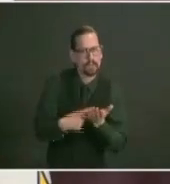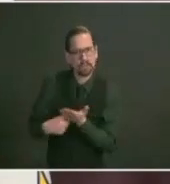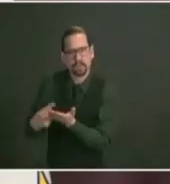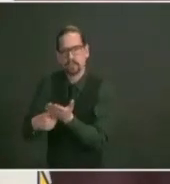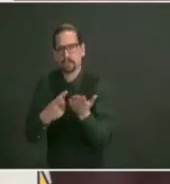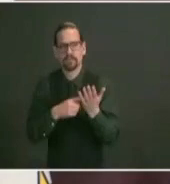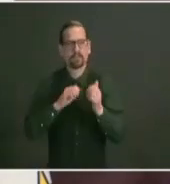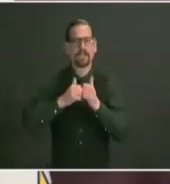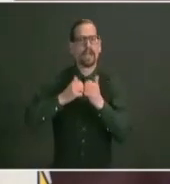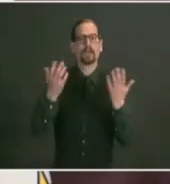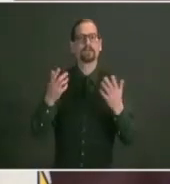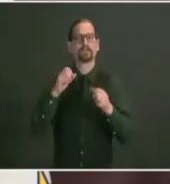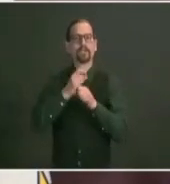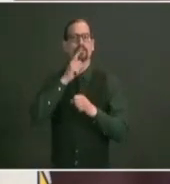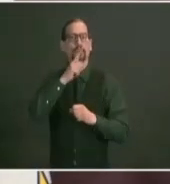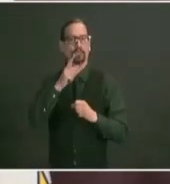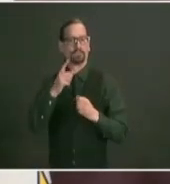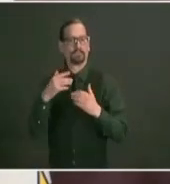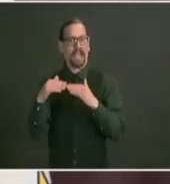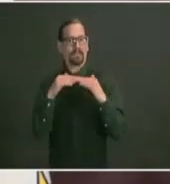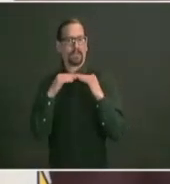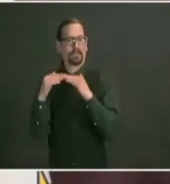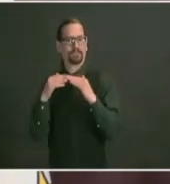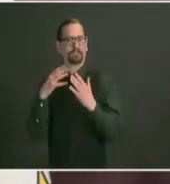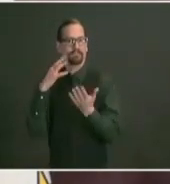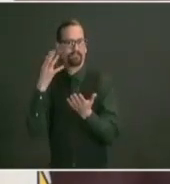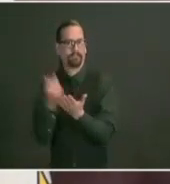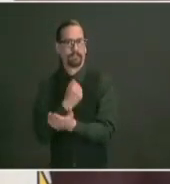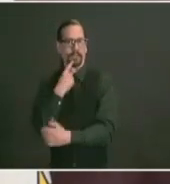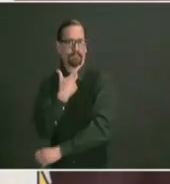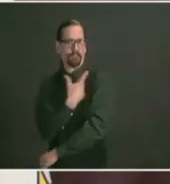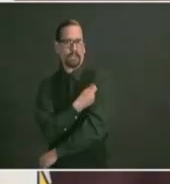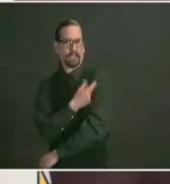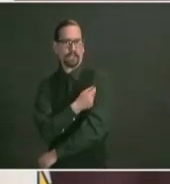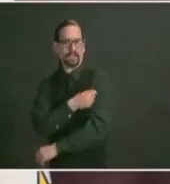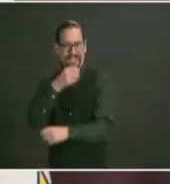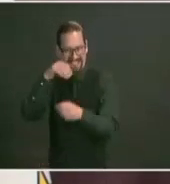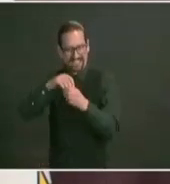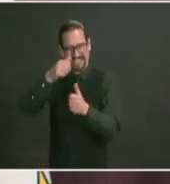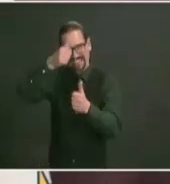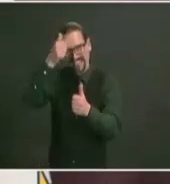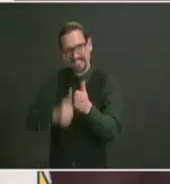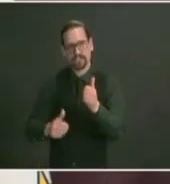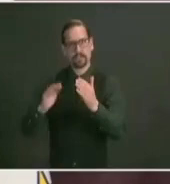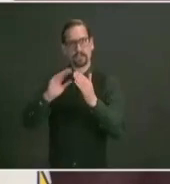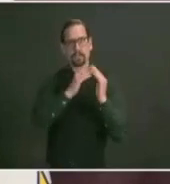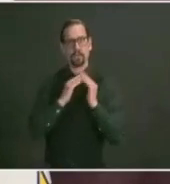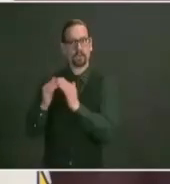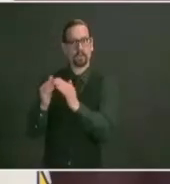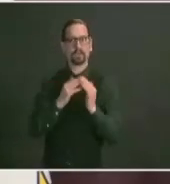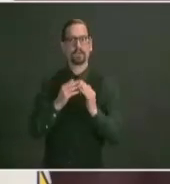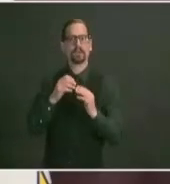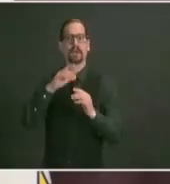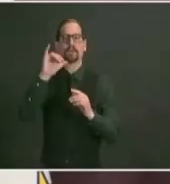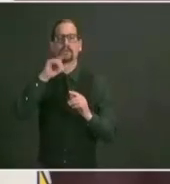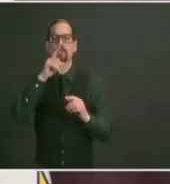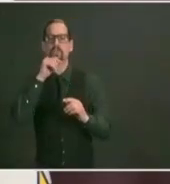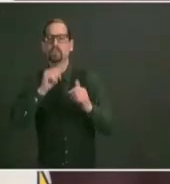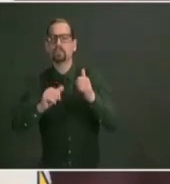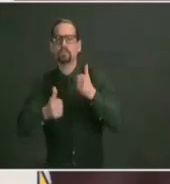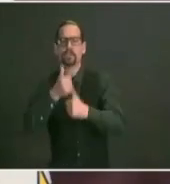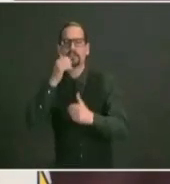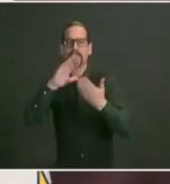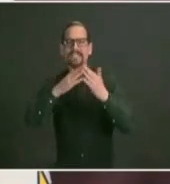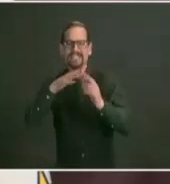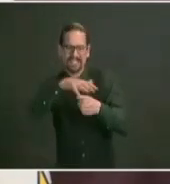particularly in those communities that have been harder hit we have work to do and we know